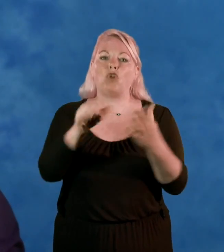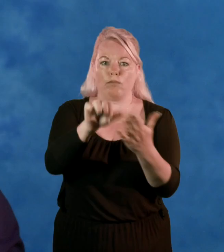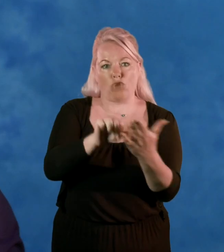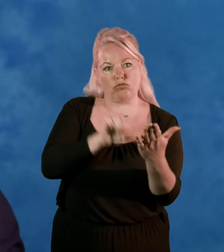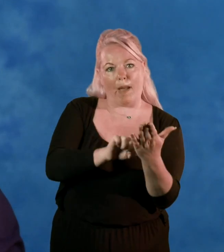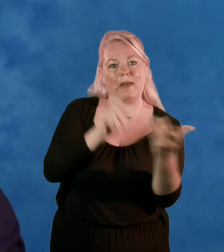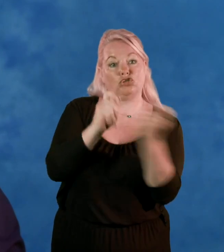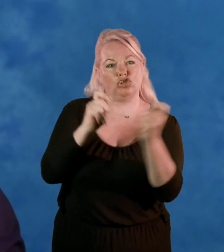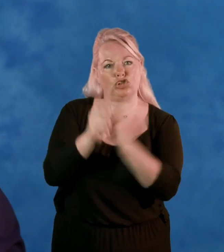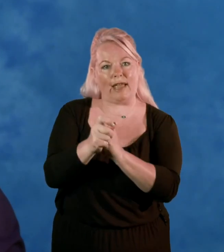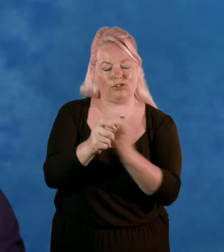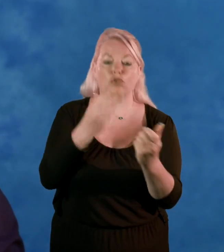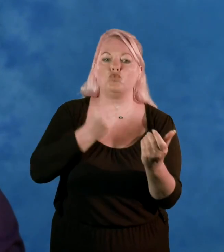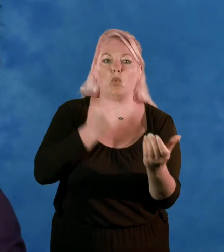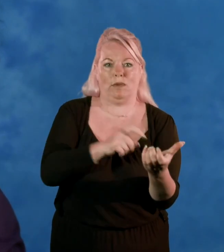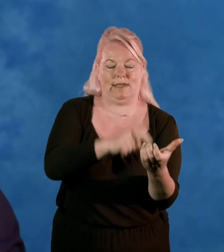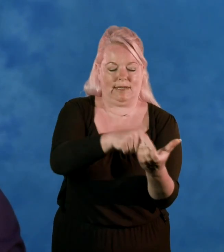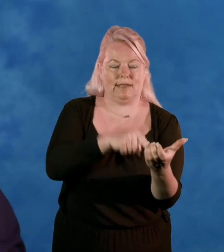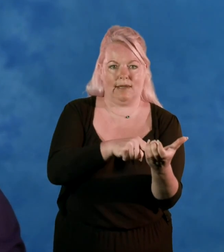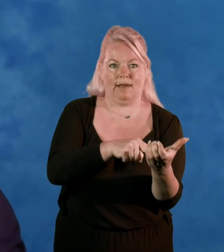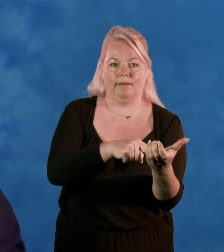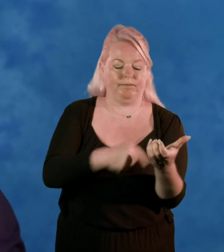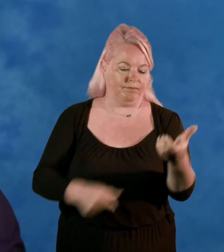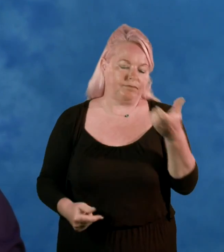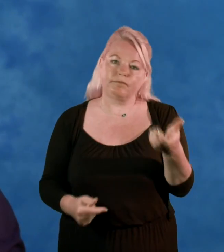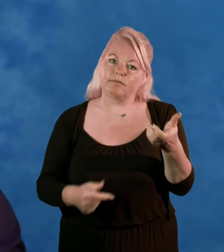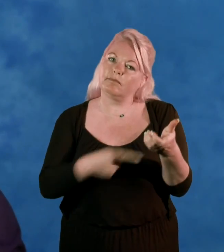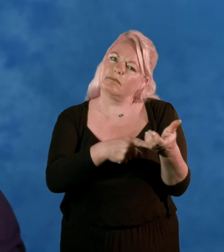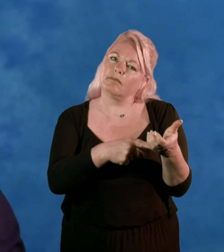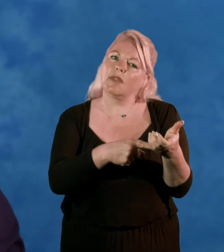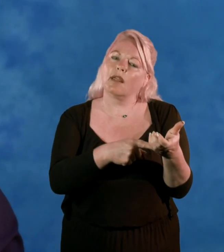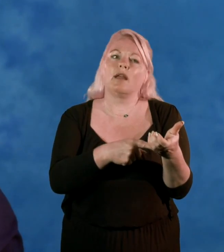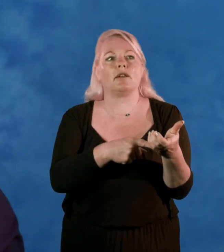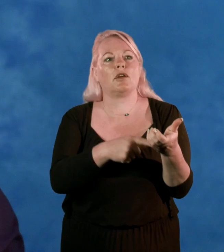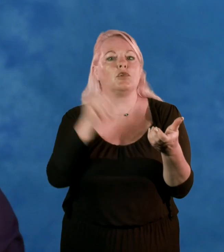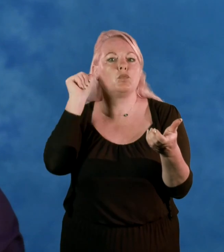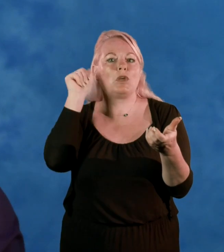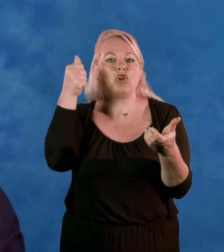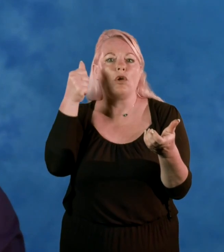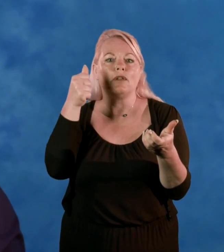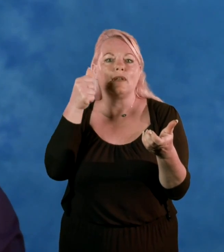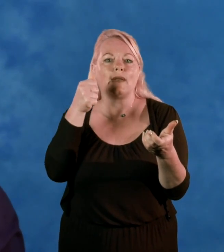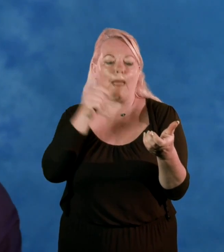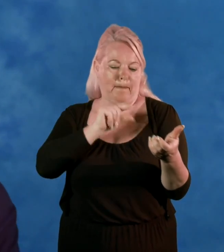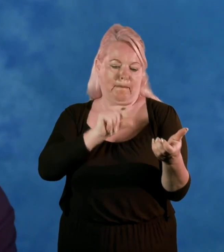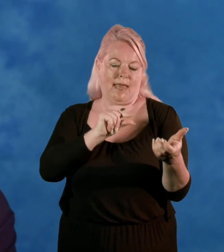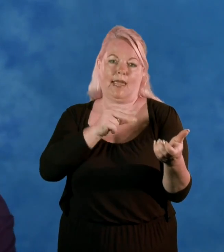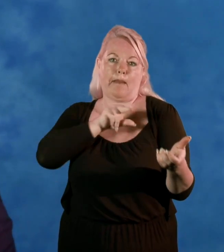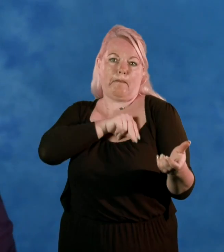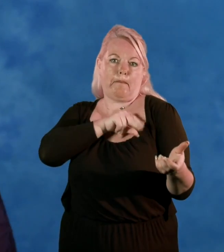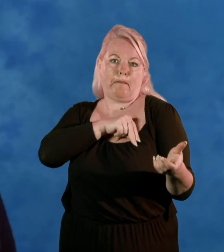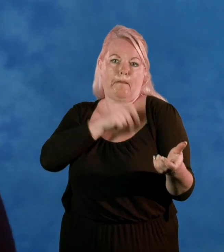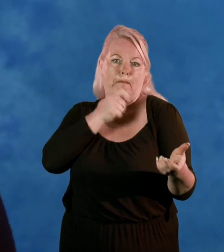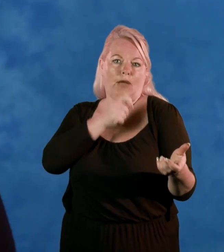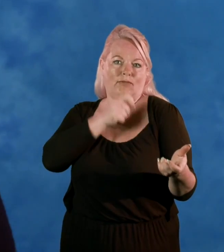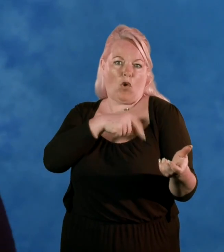another. I also use the remote control to switch on the mini mic but apart from that